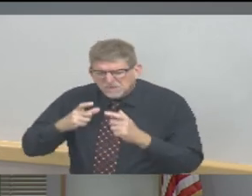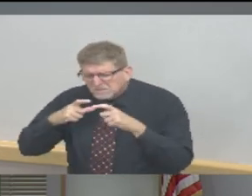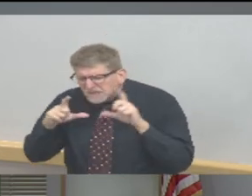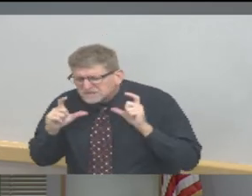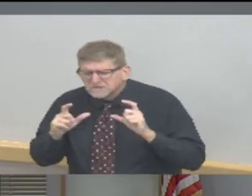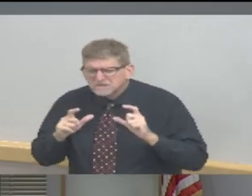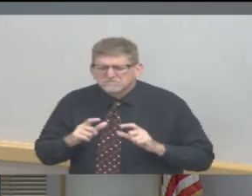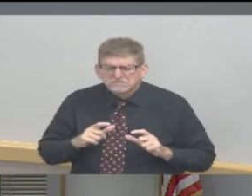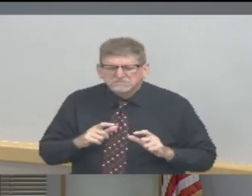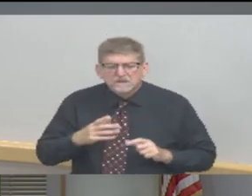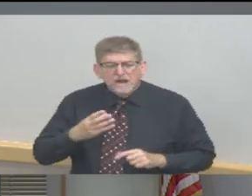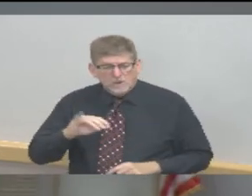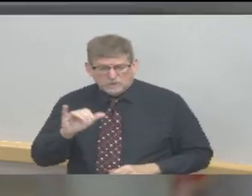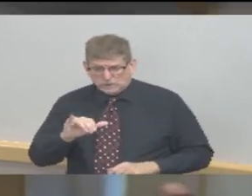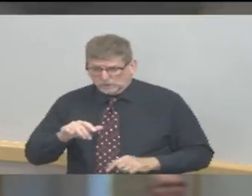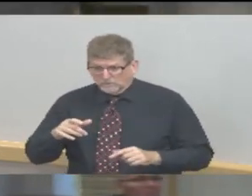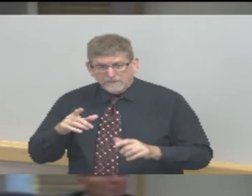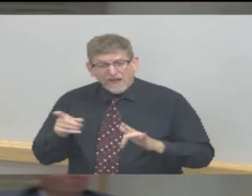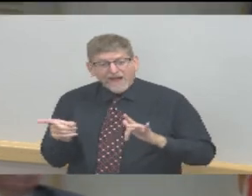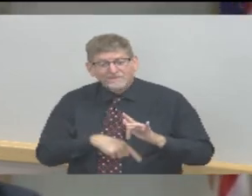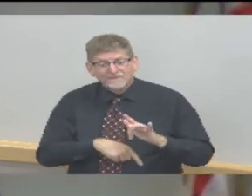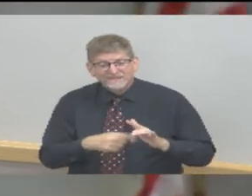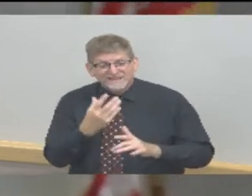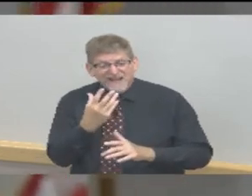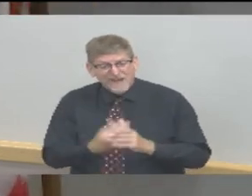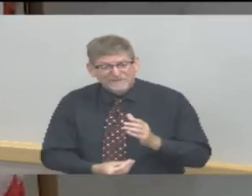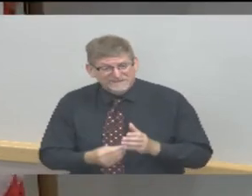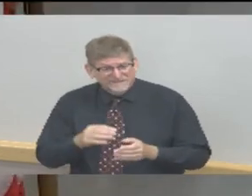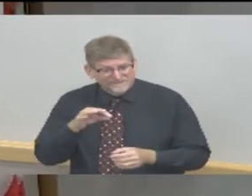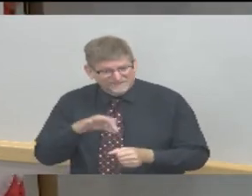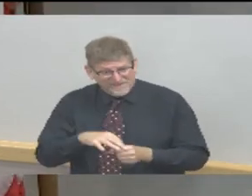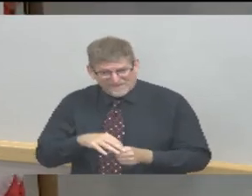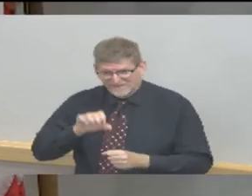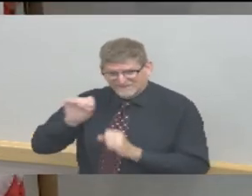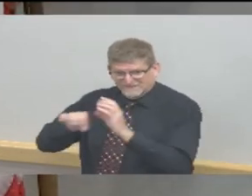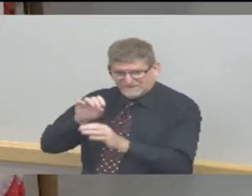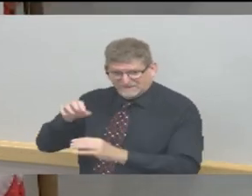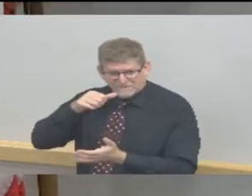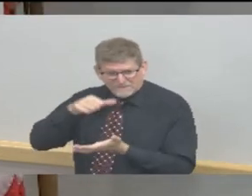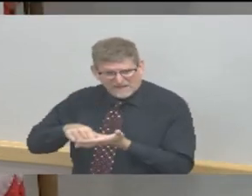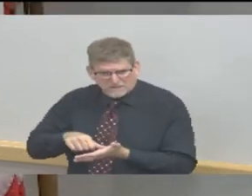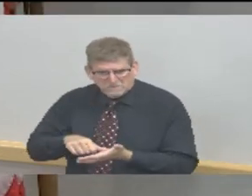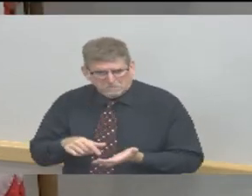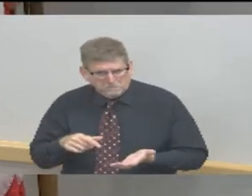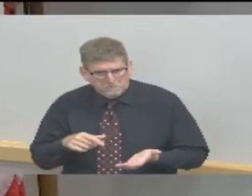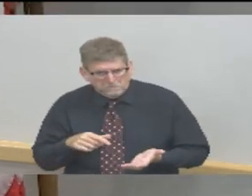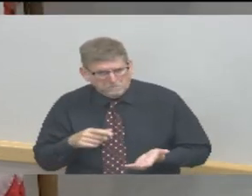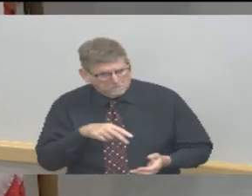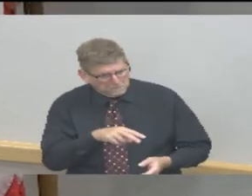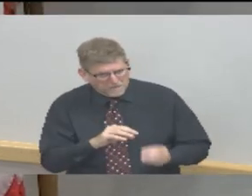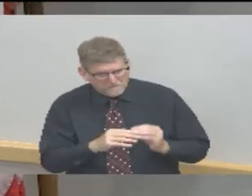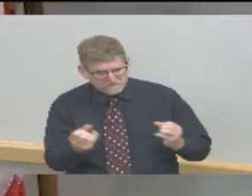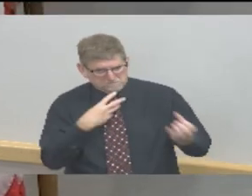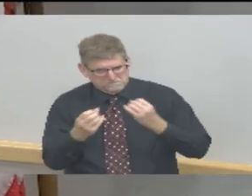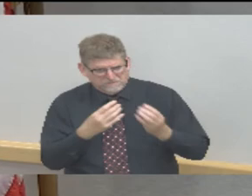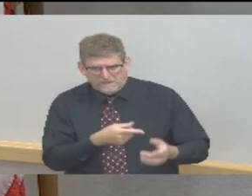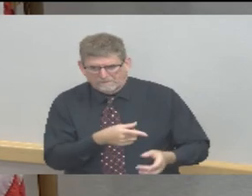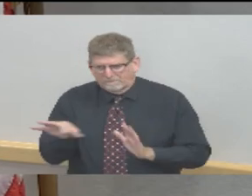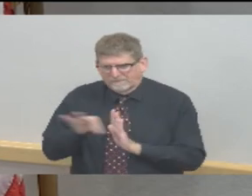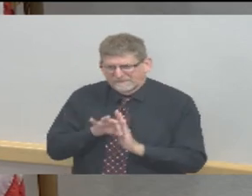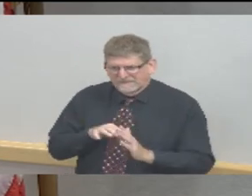as the process has allowed, and I might remind everyone that those applications actually need to be turned in